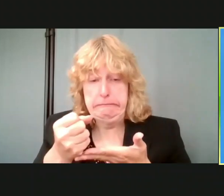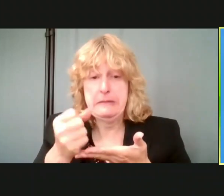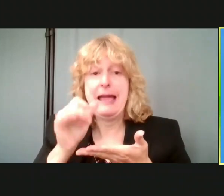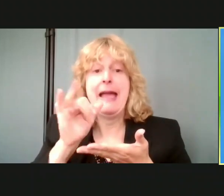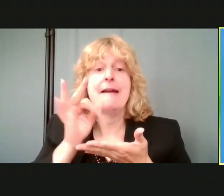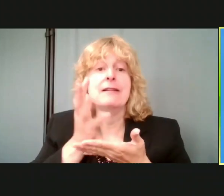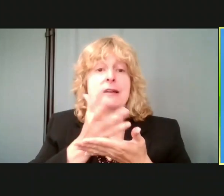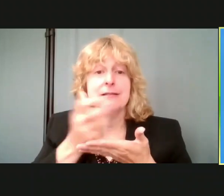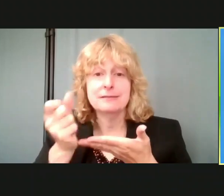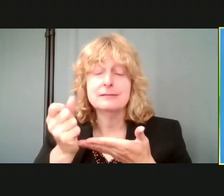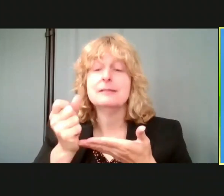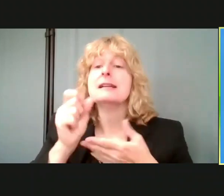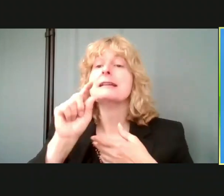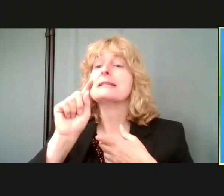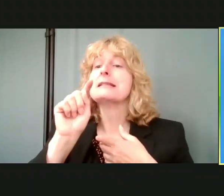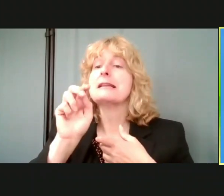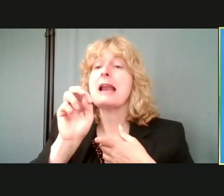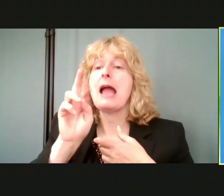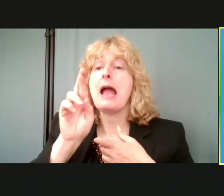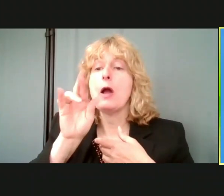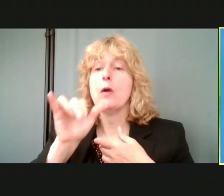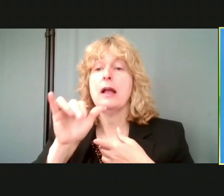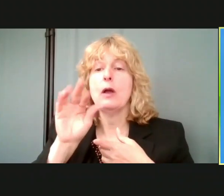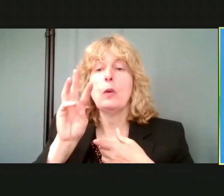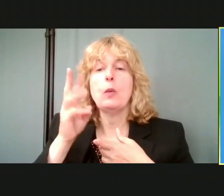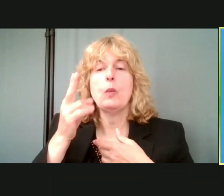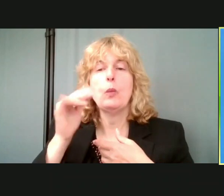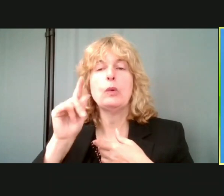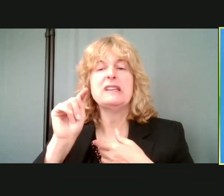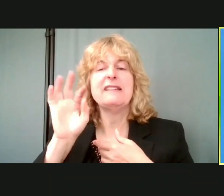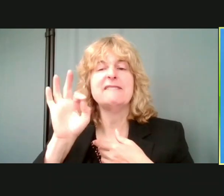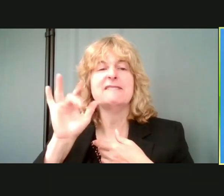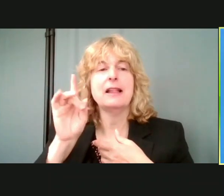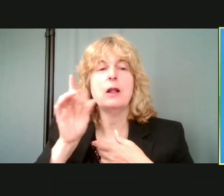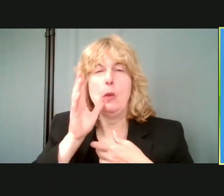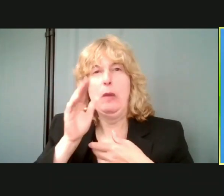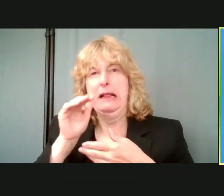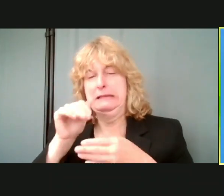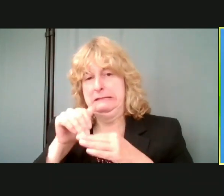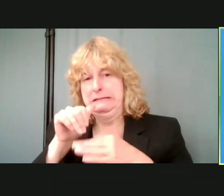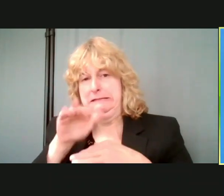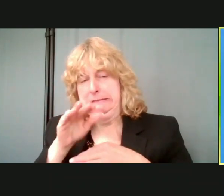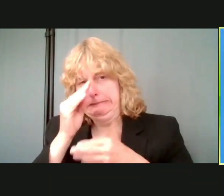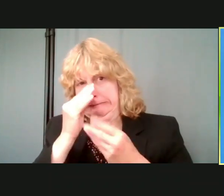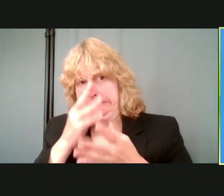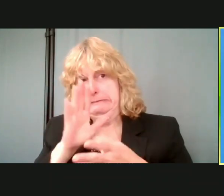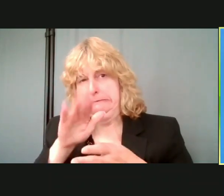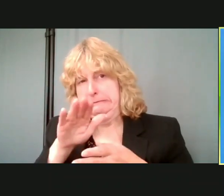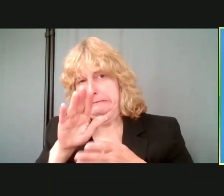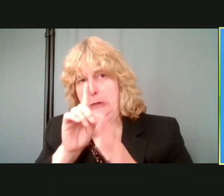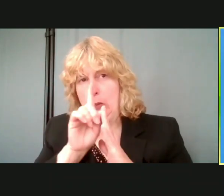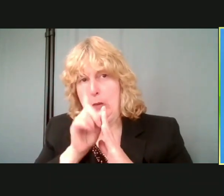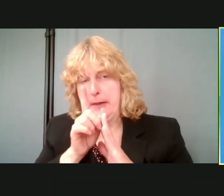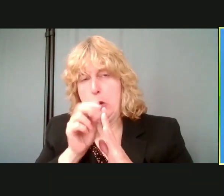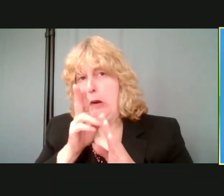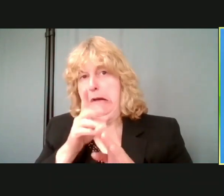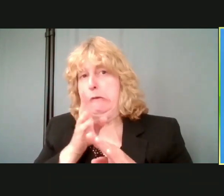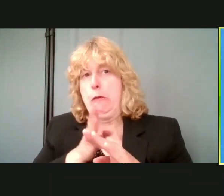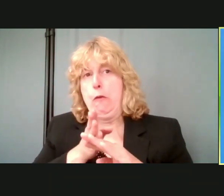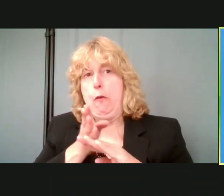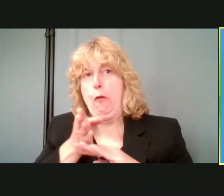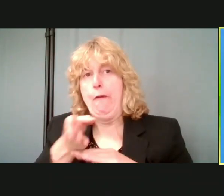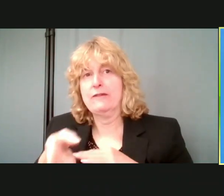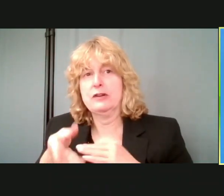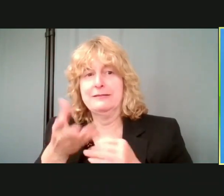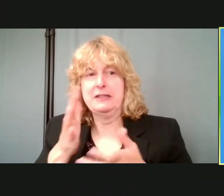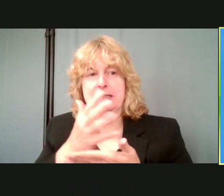our awesome timekeeper, will send you a little note to let you know if you're at one minute or if you're over. And by the same